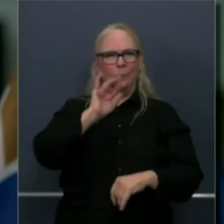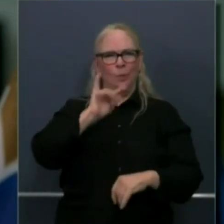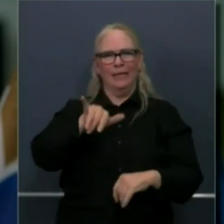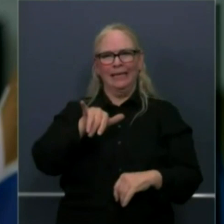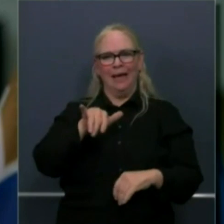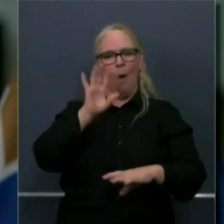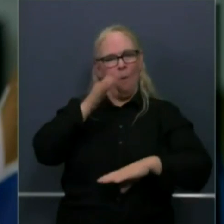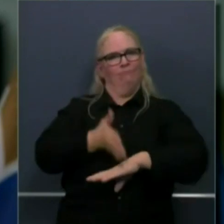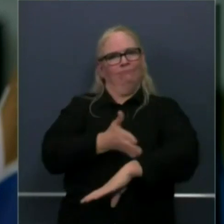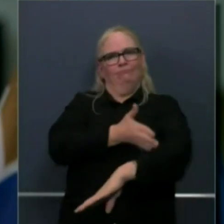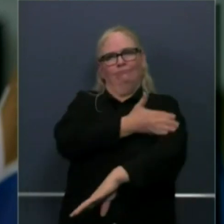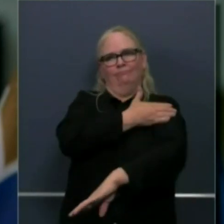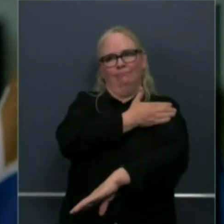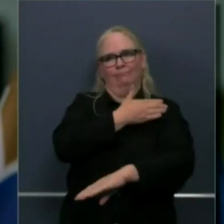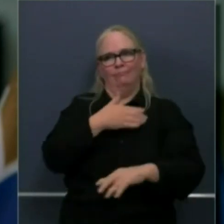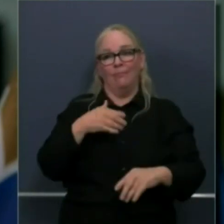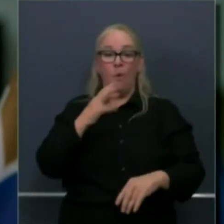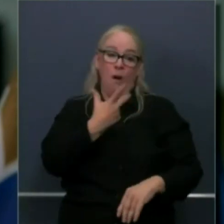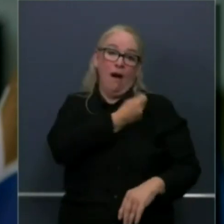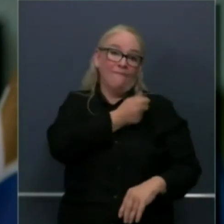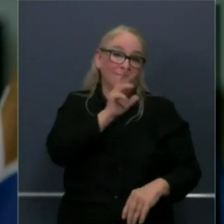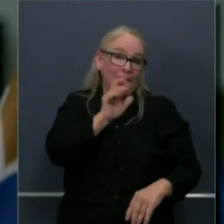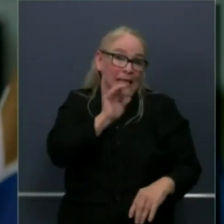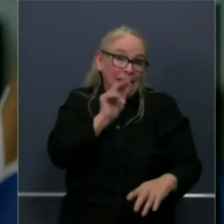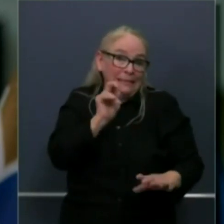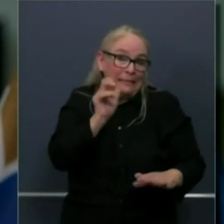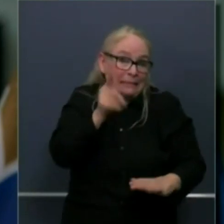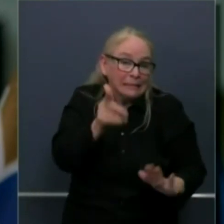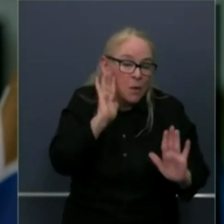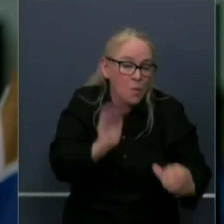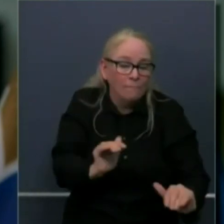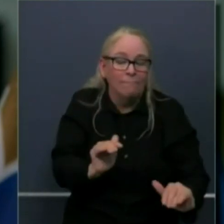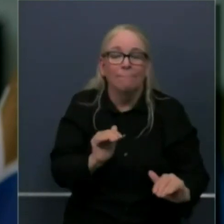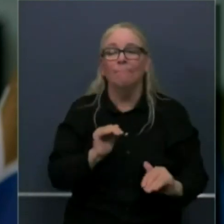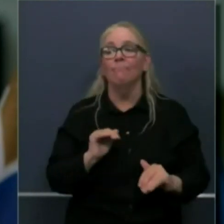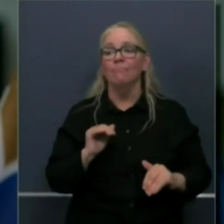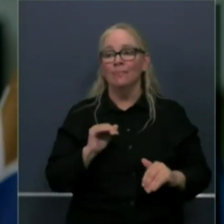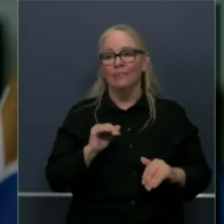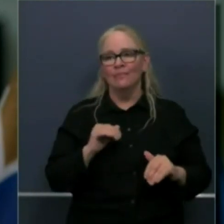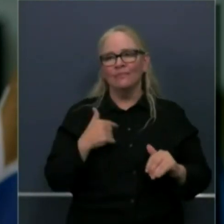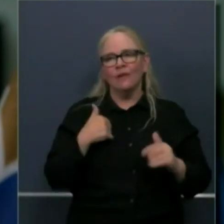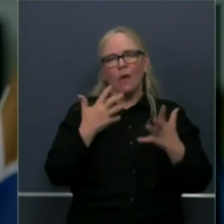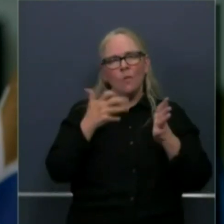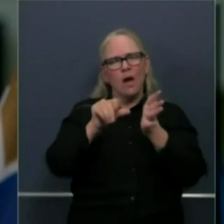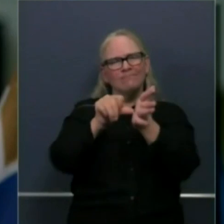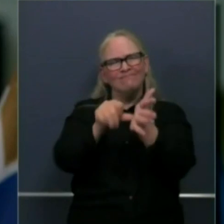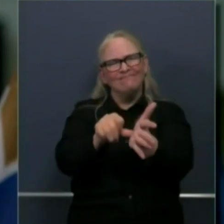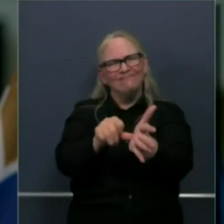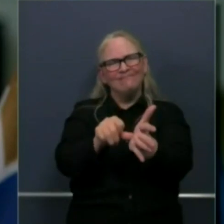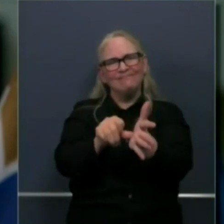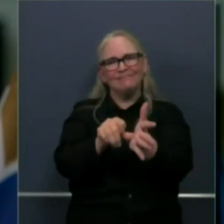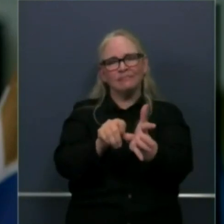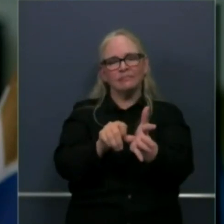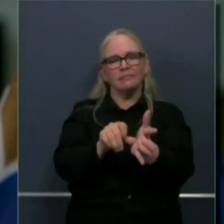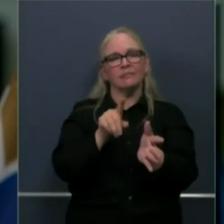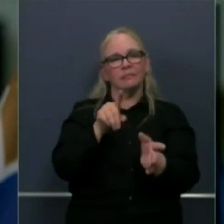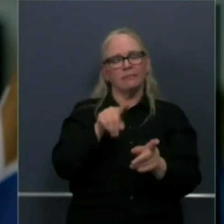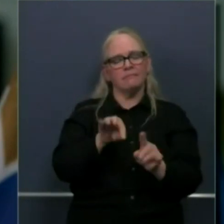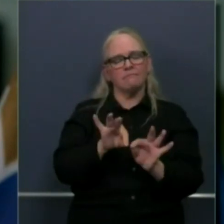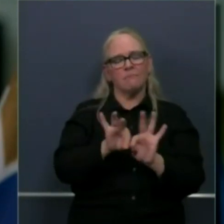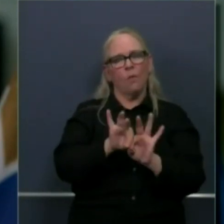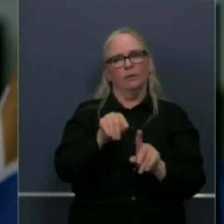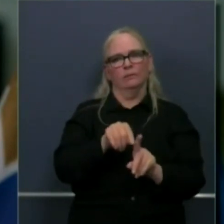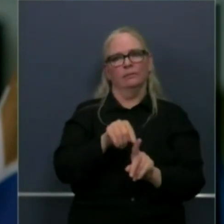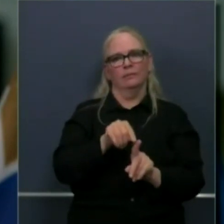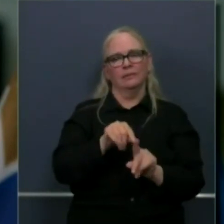cannot impress upon you more uh the nature of the virulence uh and the importance of continuing to wash our hands